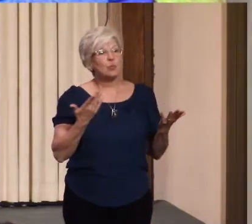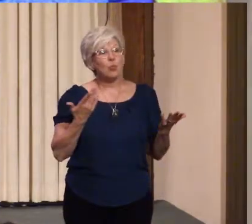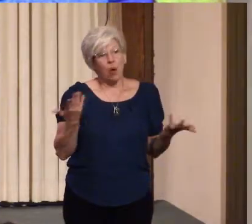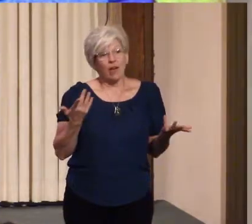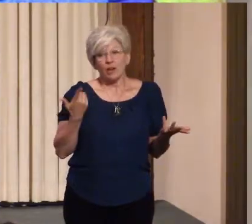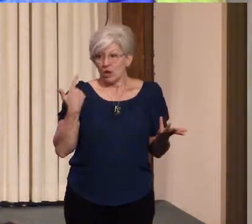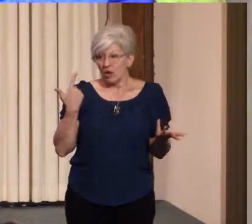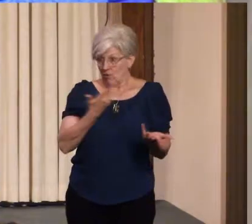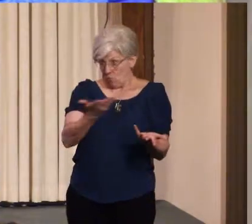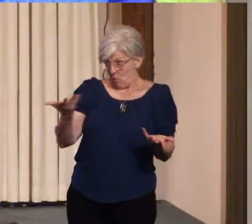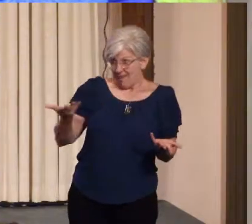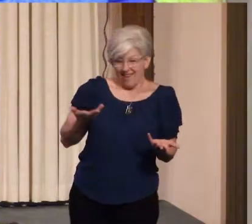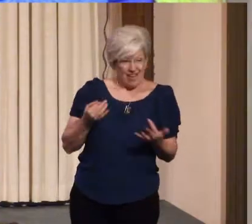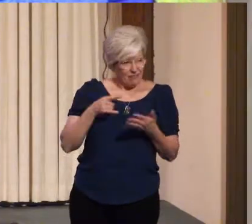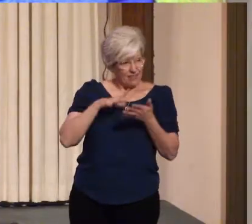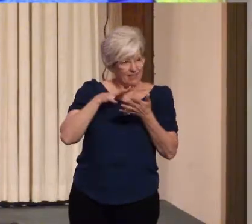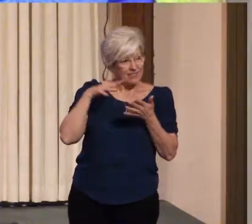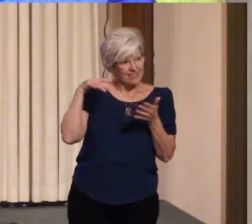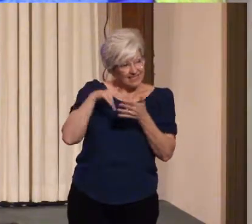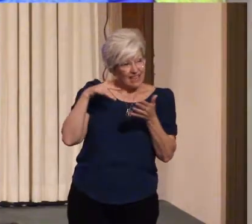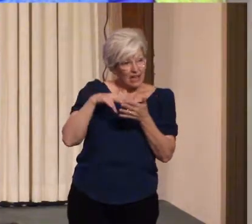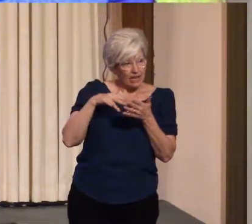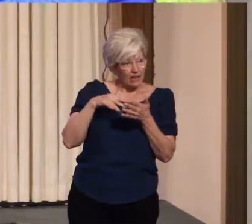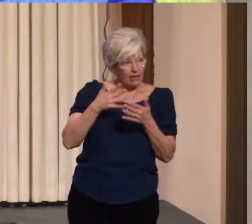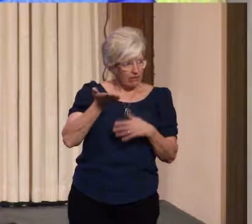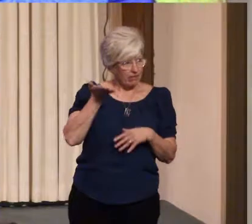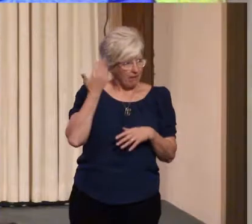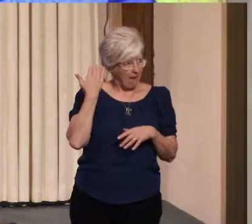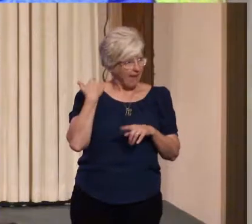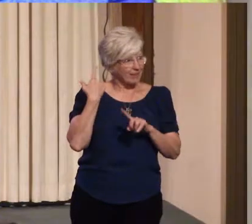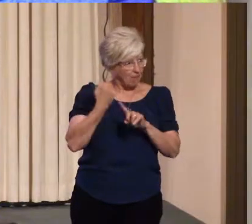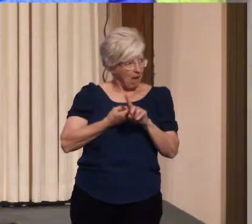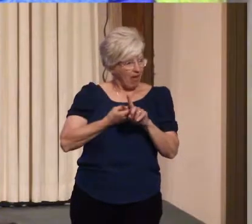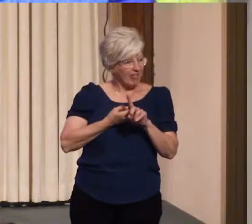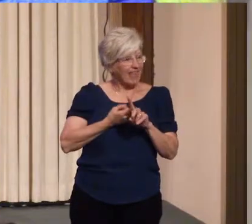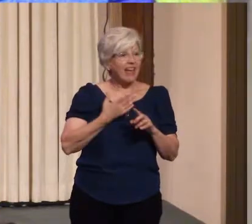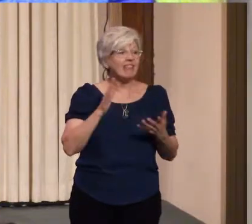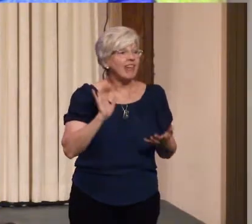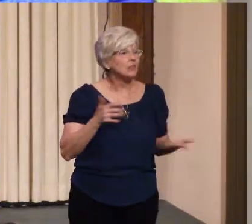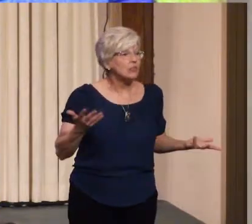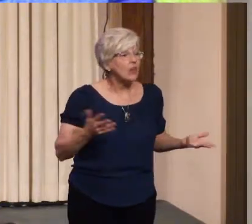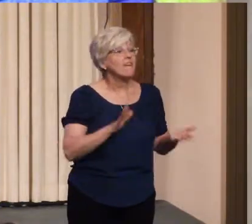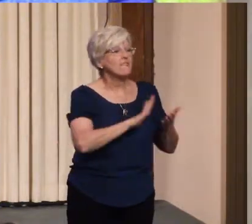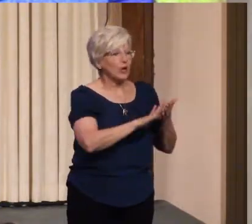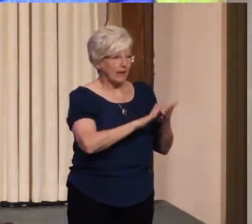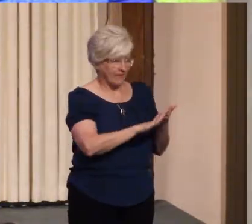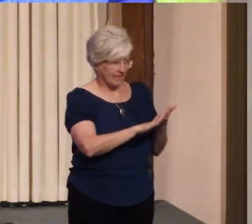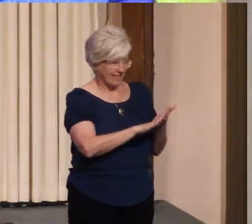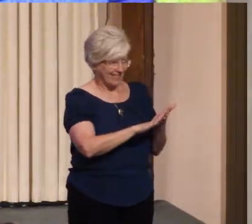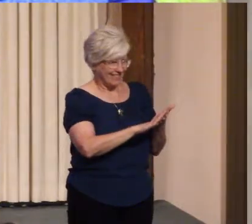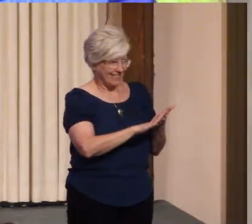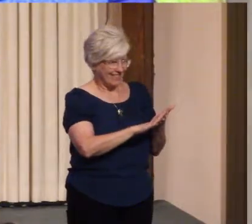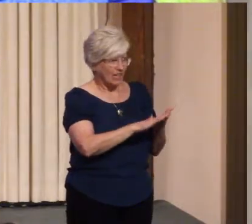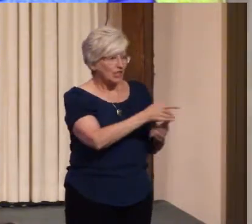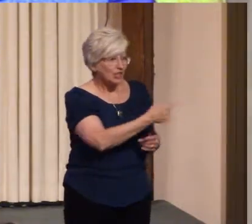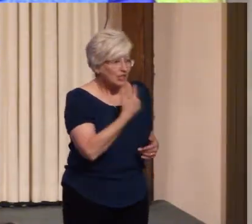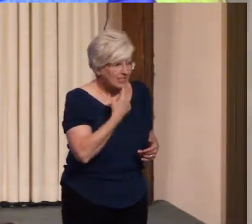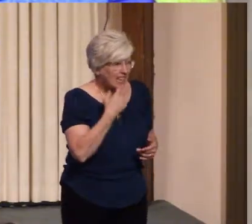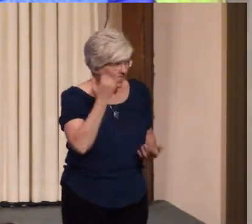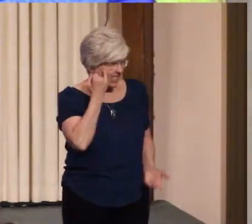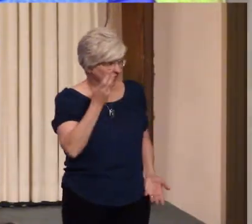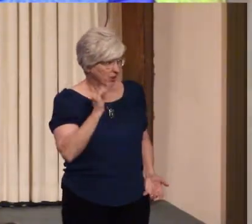studying for the past month and a half and that's forgiveness. And she points out that if you are stuck on something